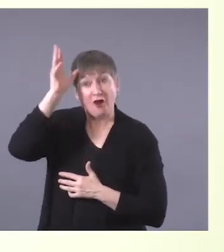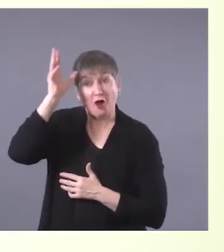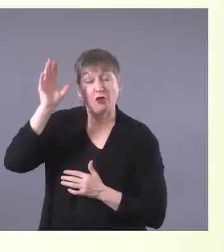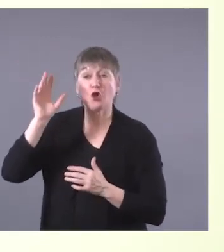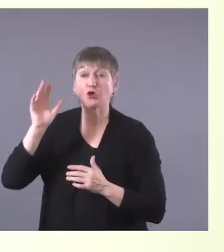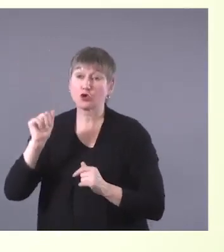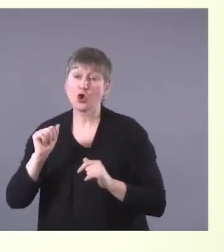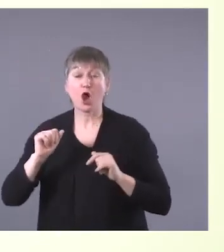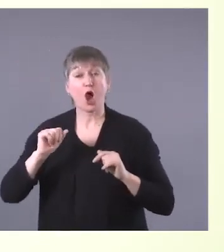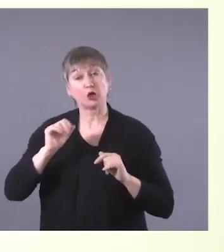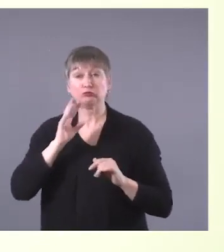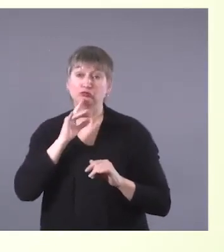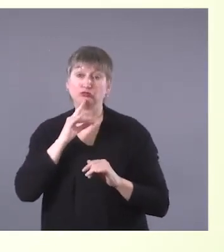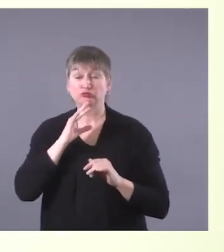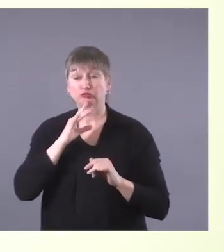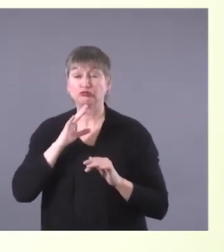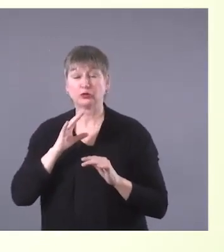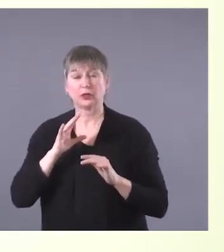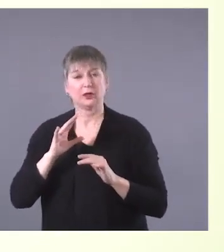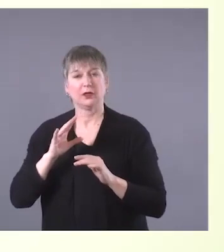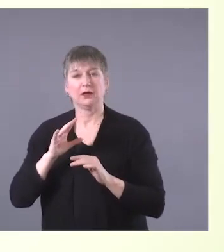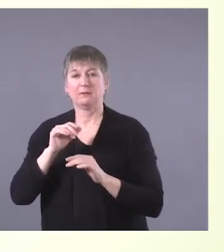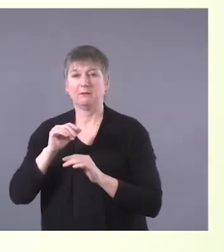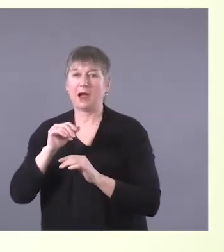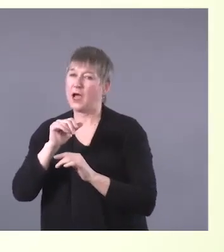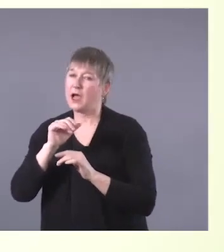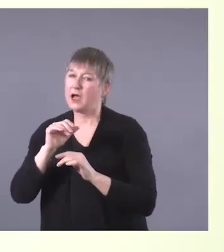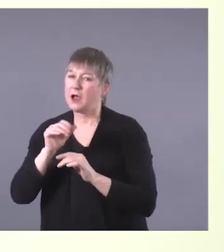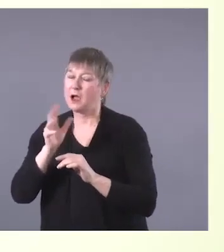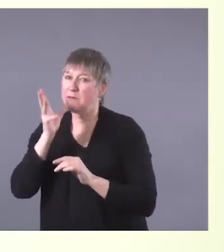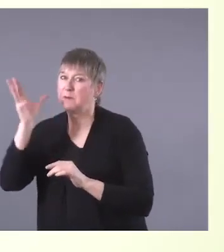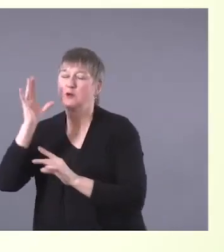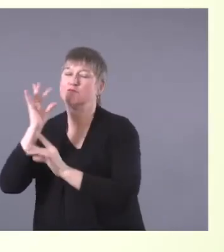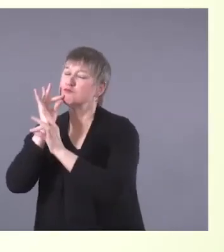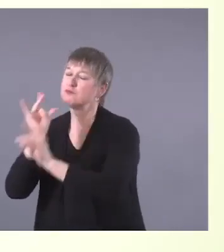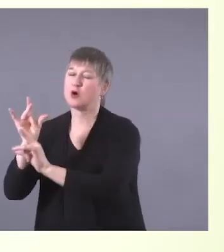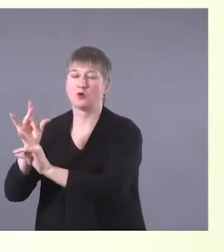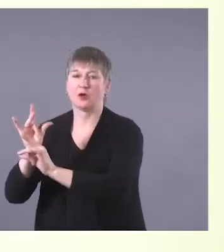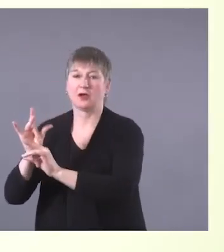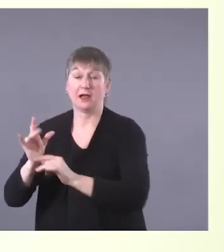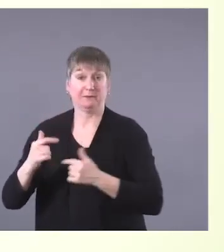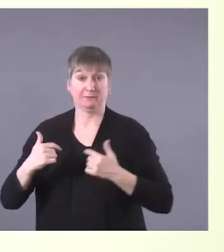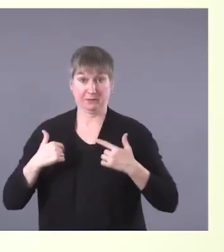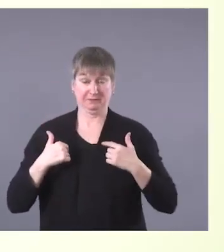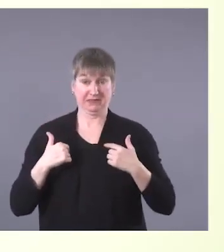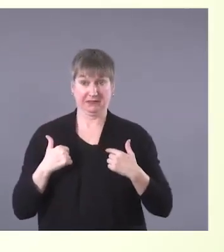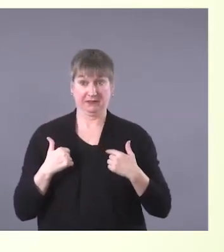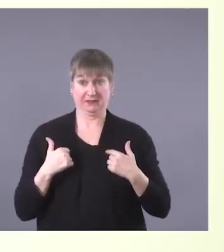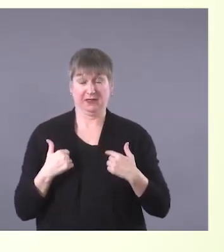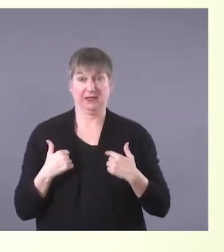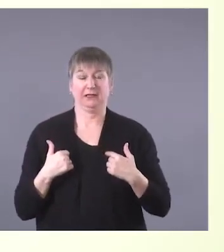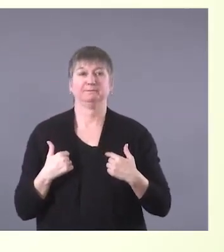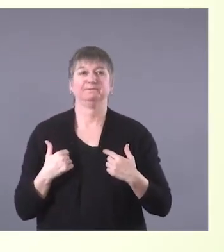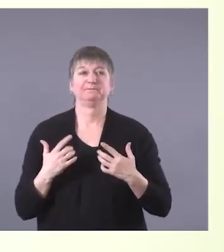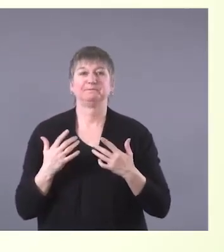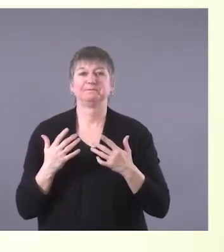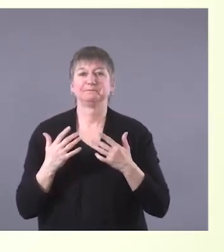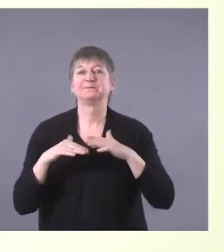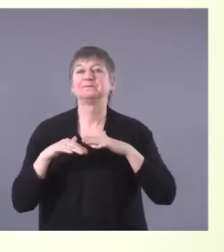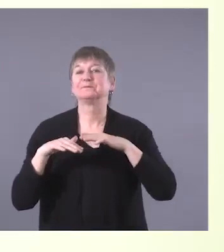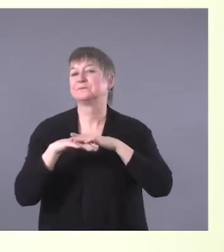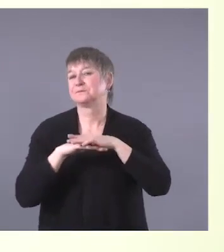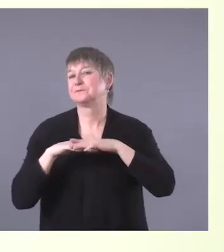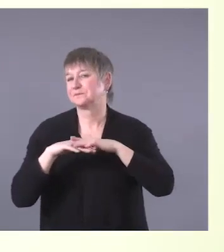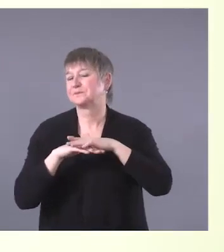in Cree. But myself, I speak very little Cree.